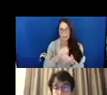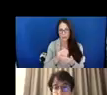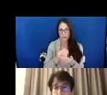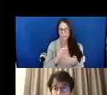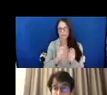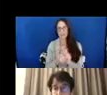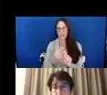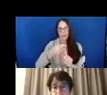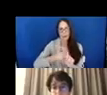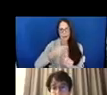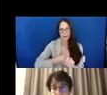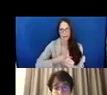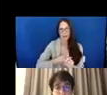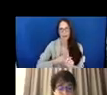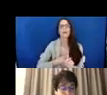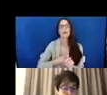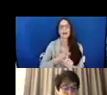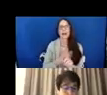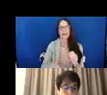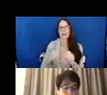at just over $1,000.